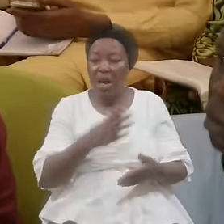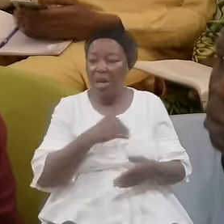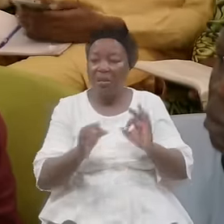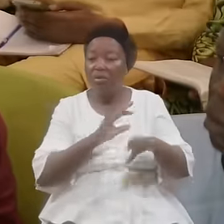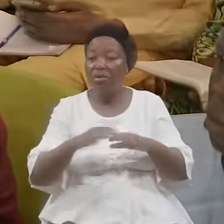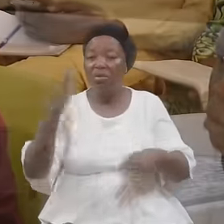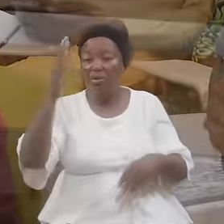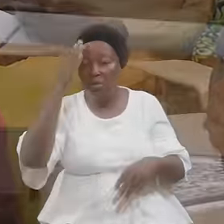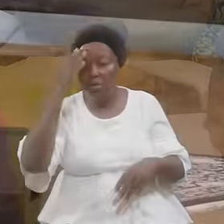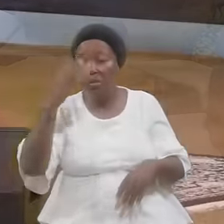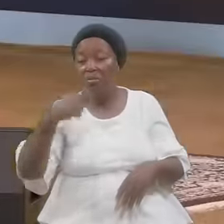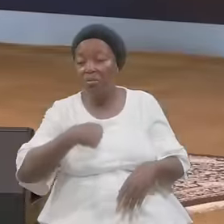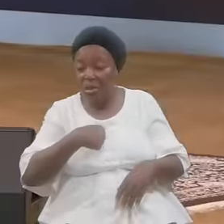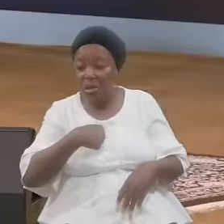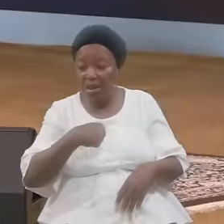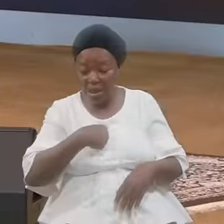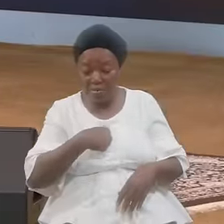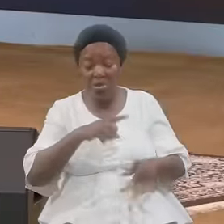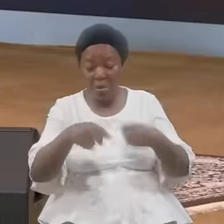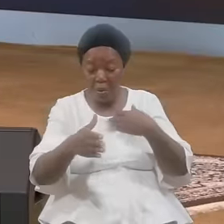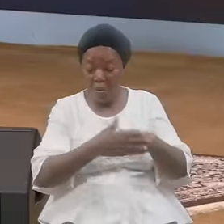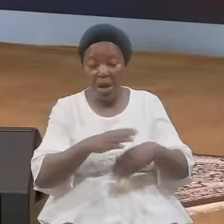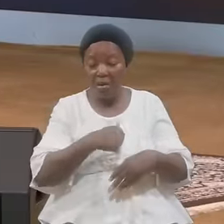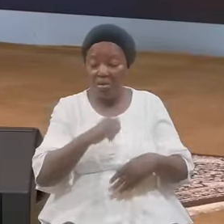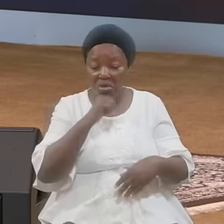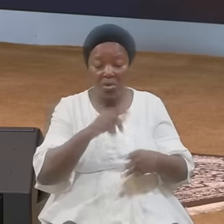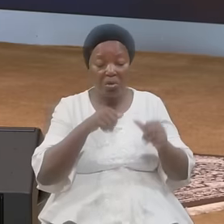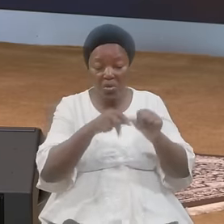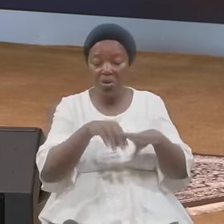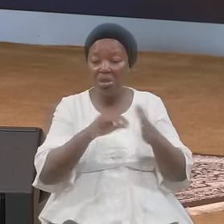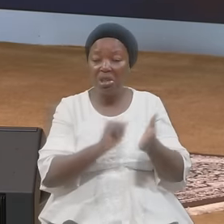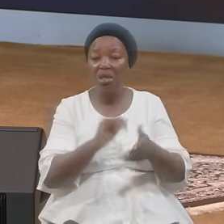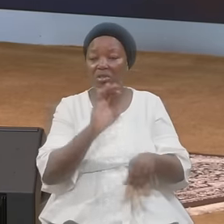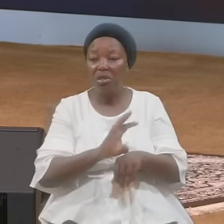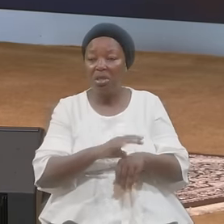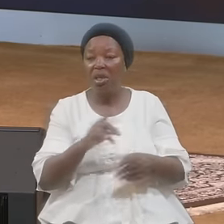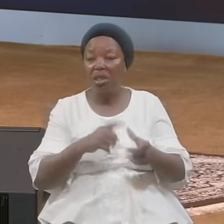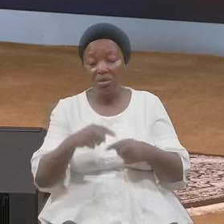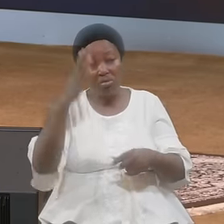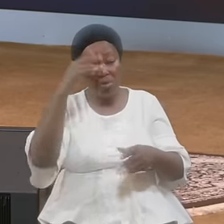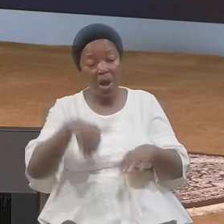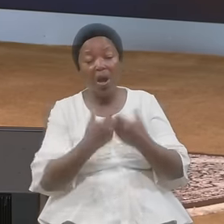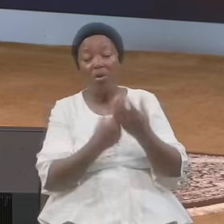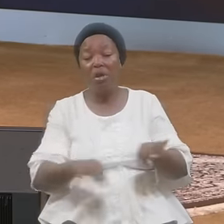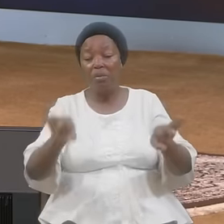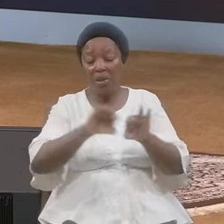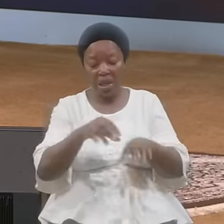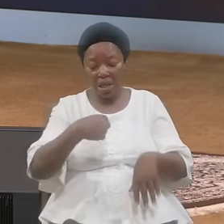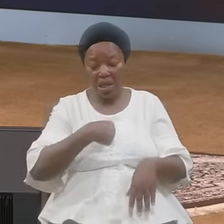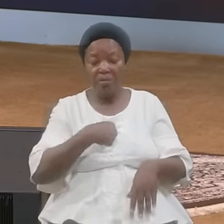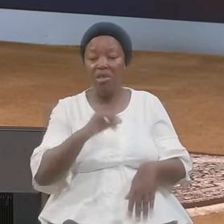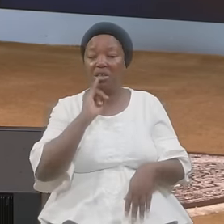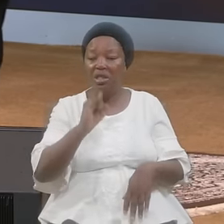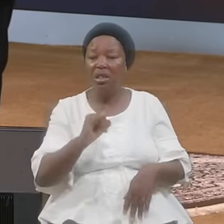Recognize Me I Pulled Back A Little And They Know How Significant I Am That's Not A